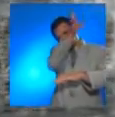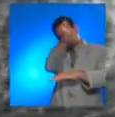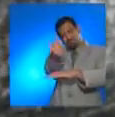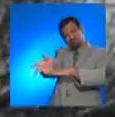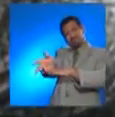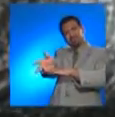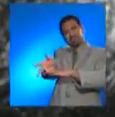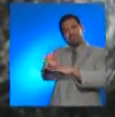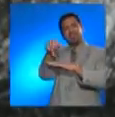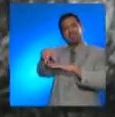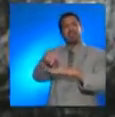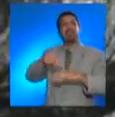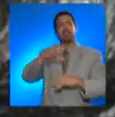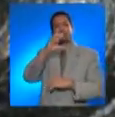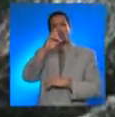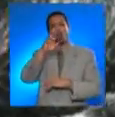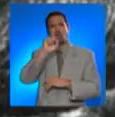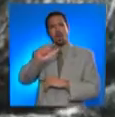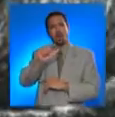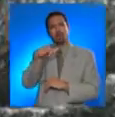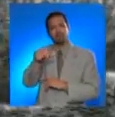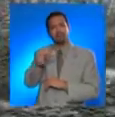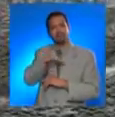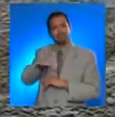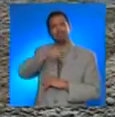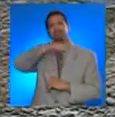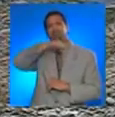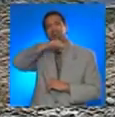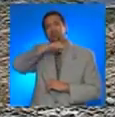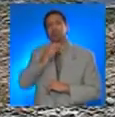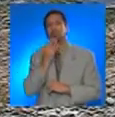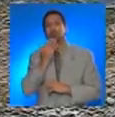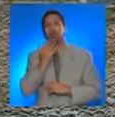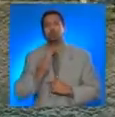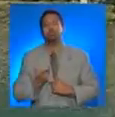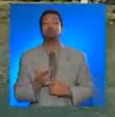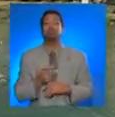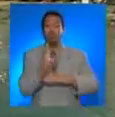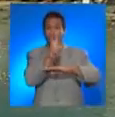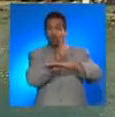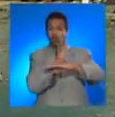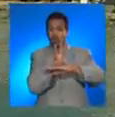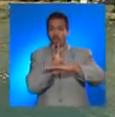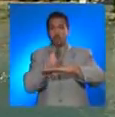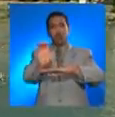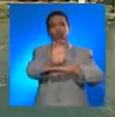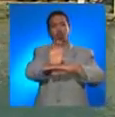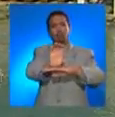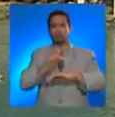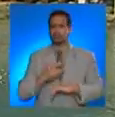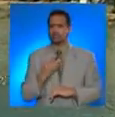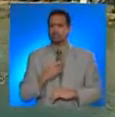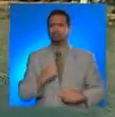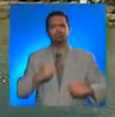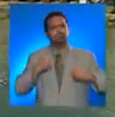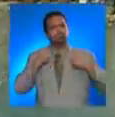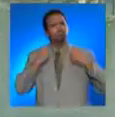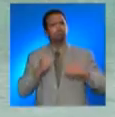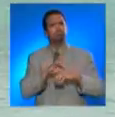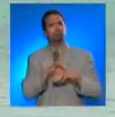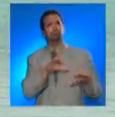the vessel was stranded on top of a coral reef. The quake was also felt strongly by residents of Vieques and Culebra.